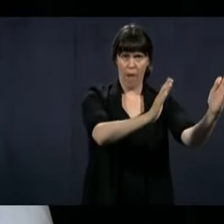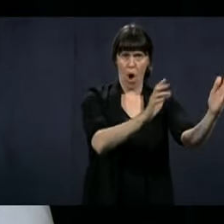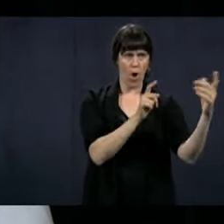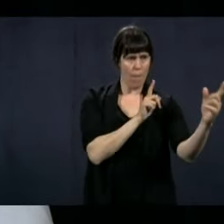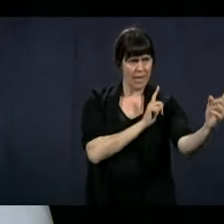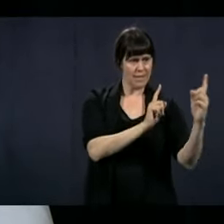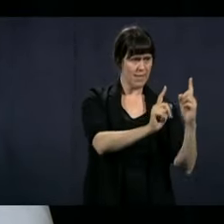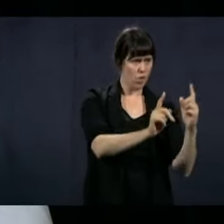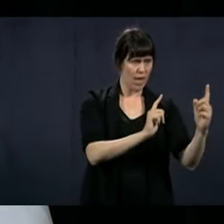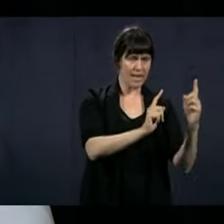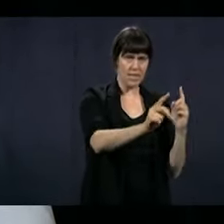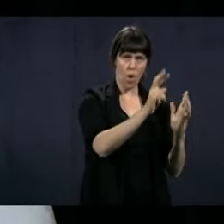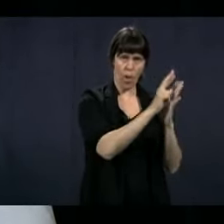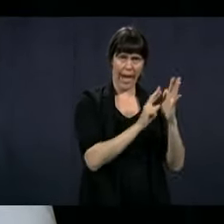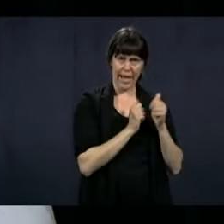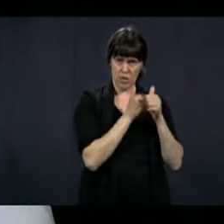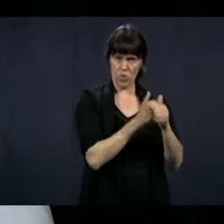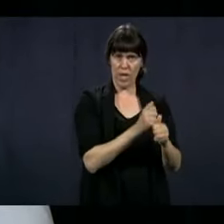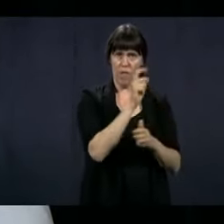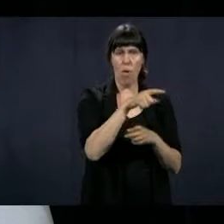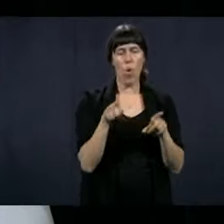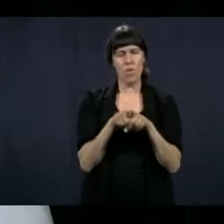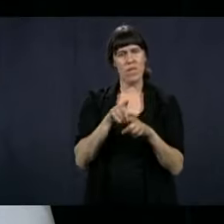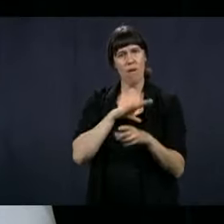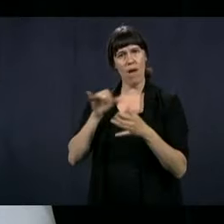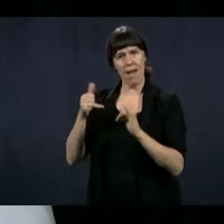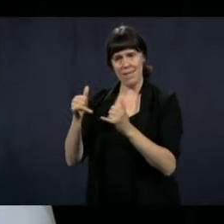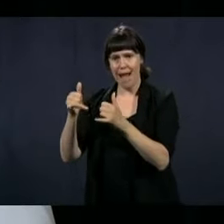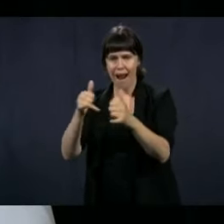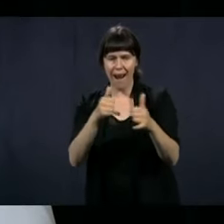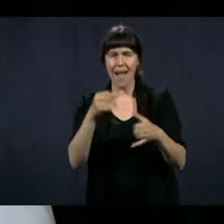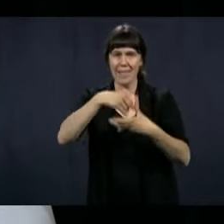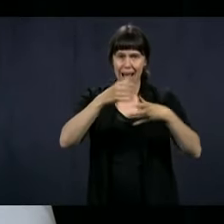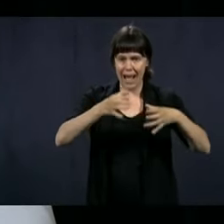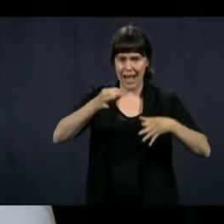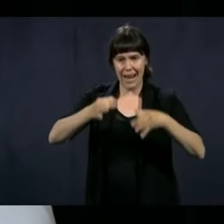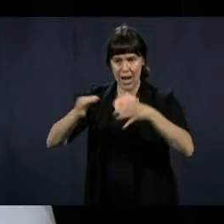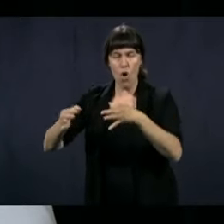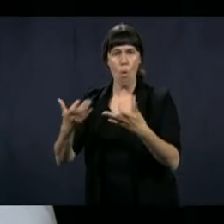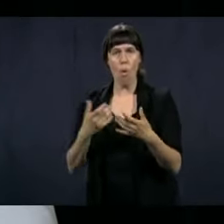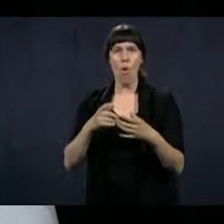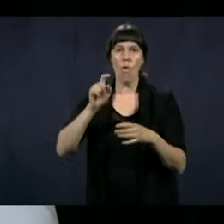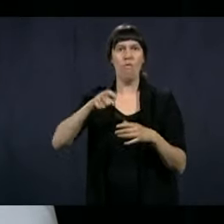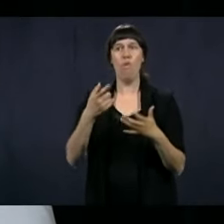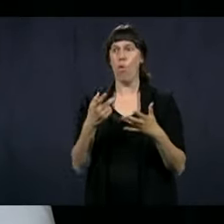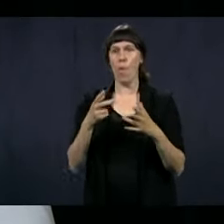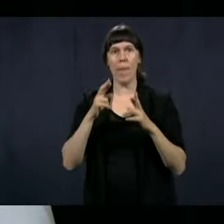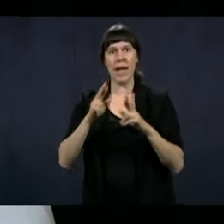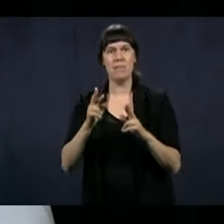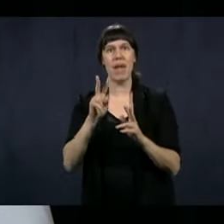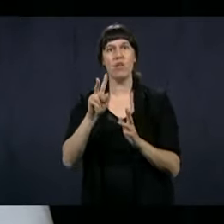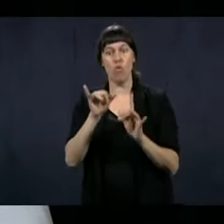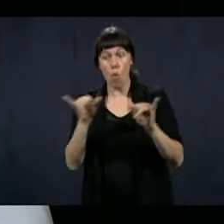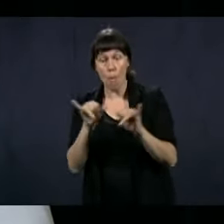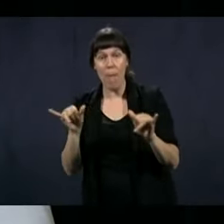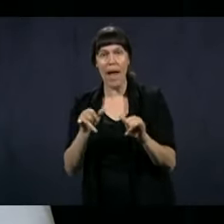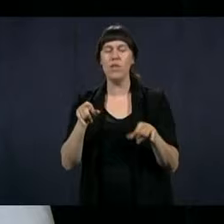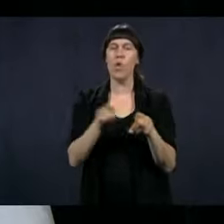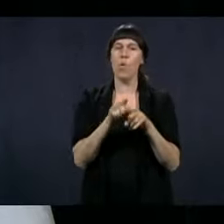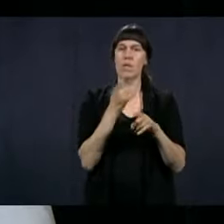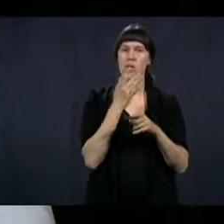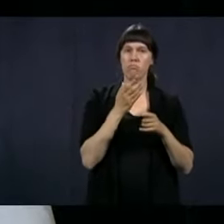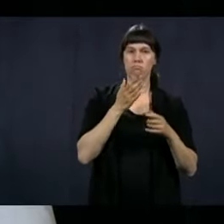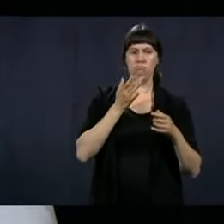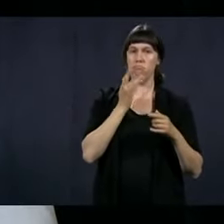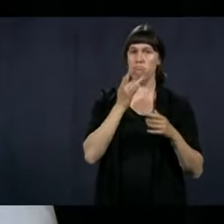areas, distancing in courtrooms, so of course there will be a limited number of people who can come into the room in order to respect the two meters,